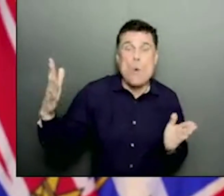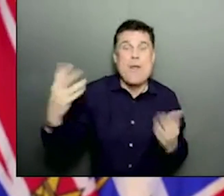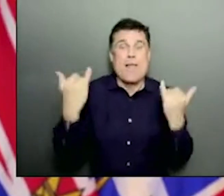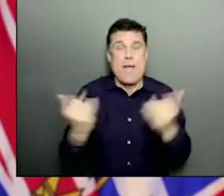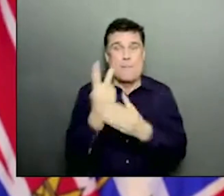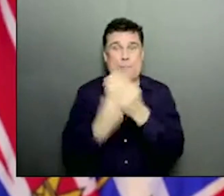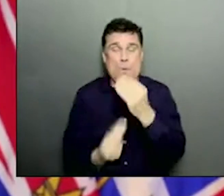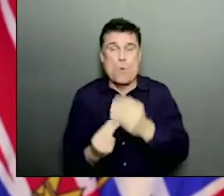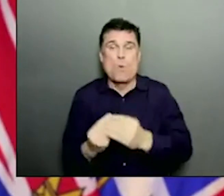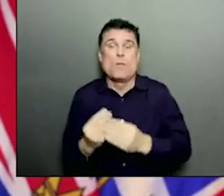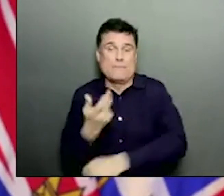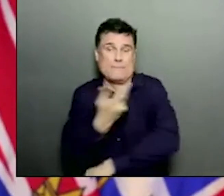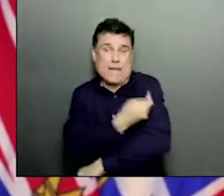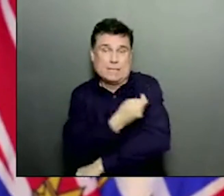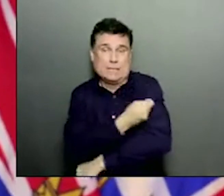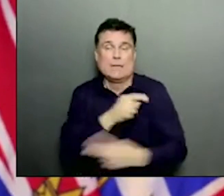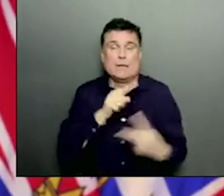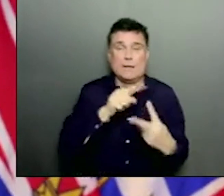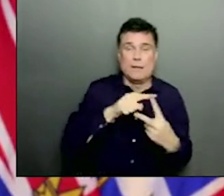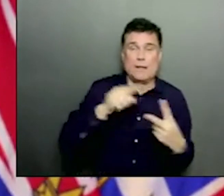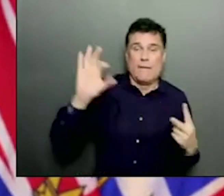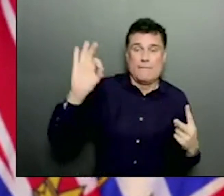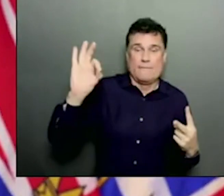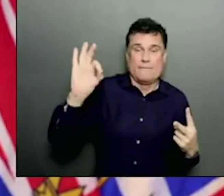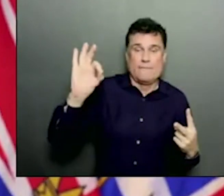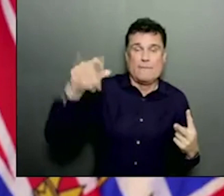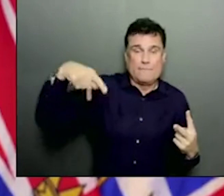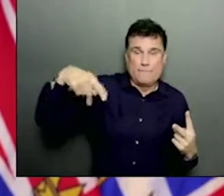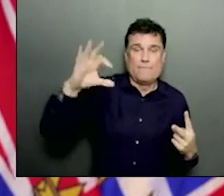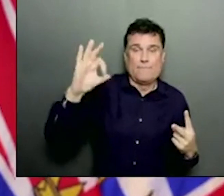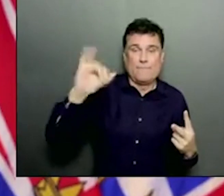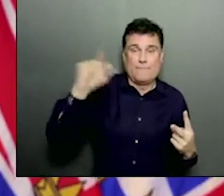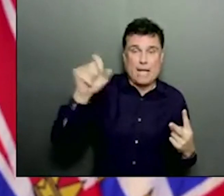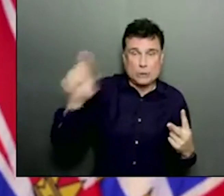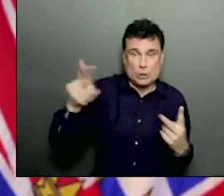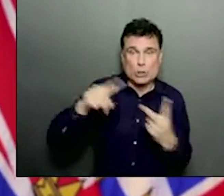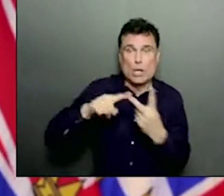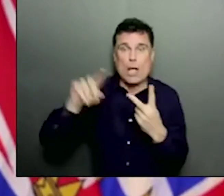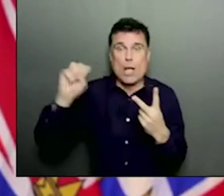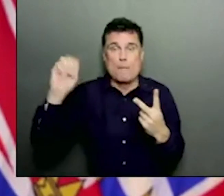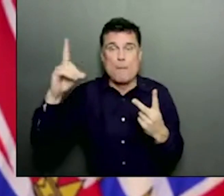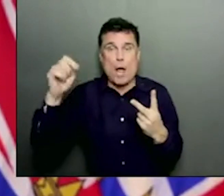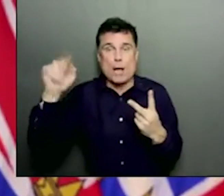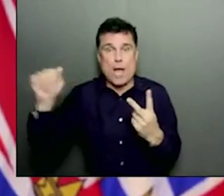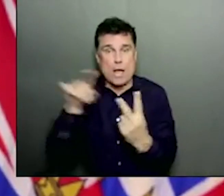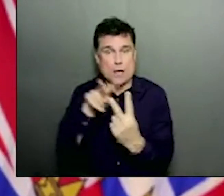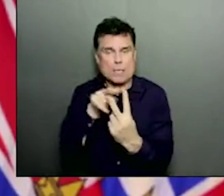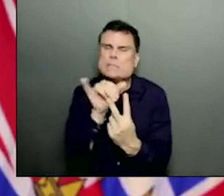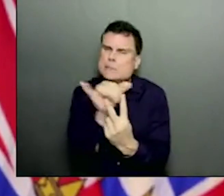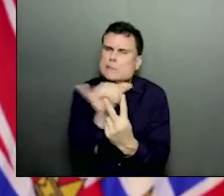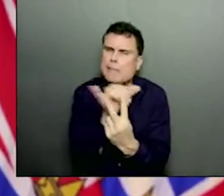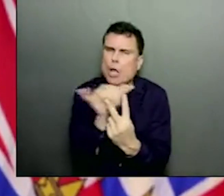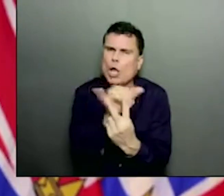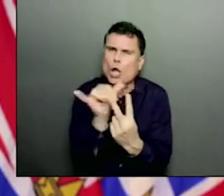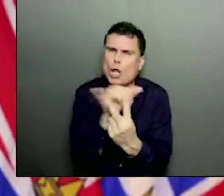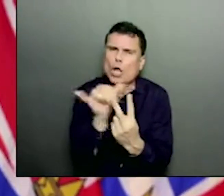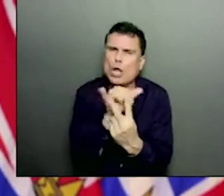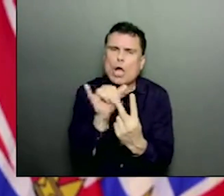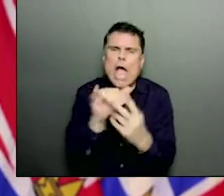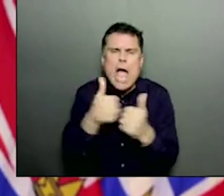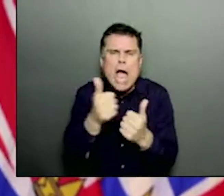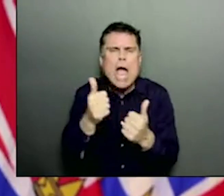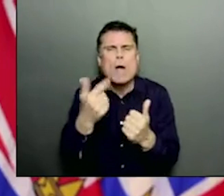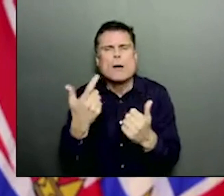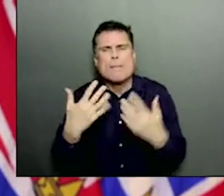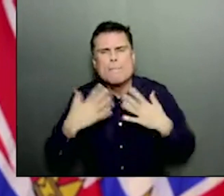and we're learning a lot about how this technology, how stable it is when it's being moved around and how